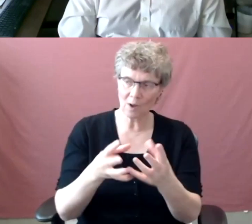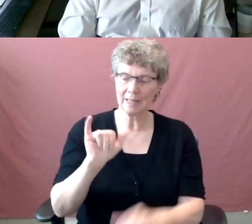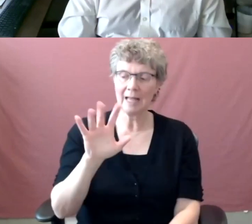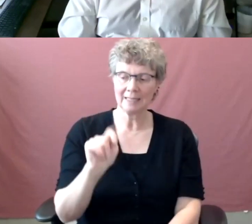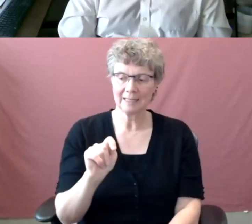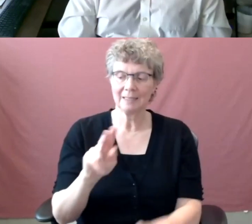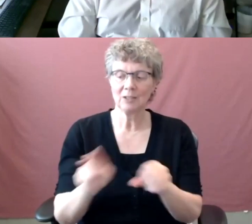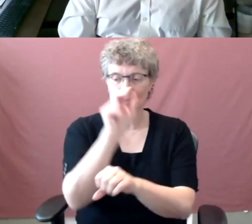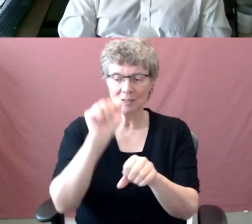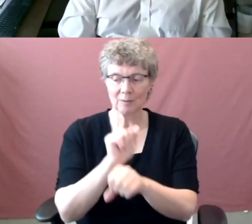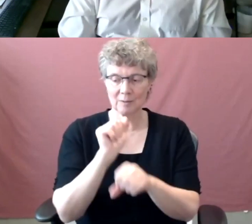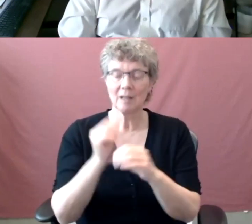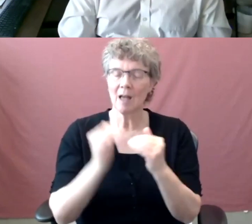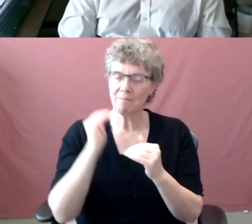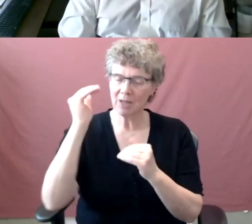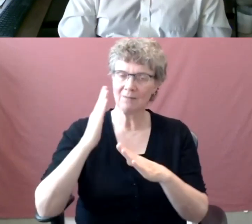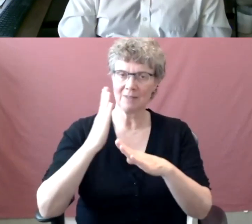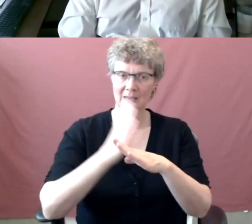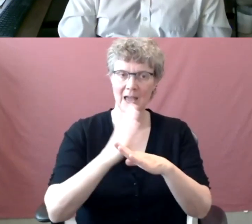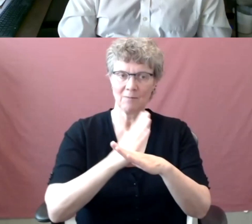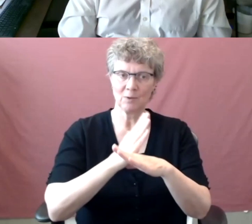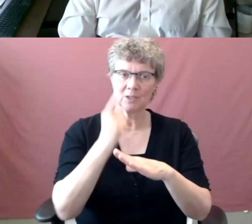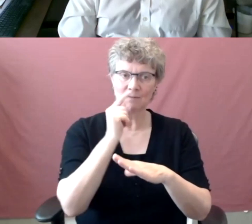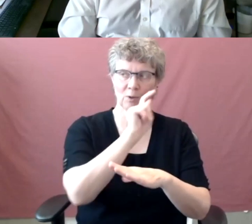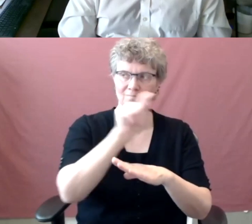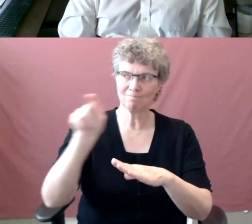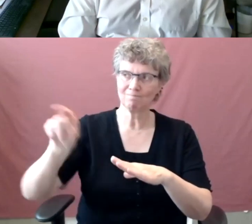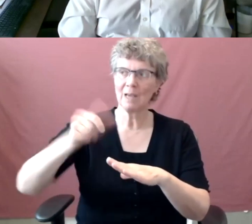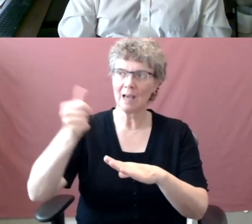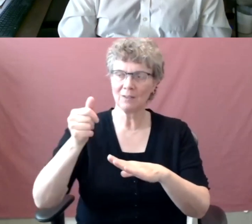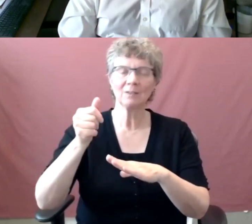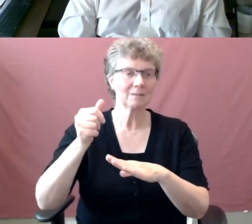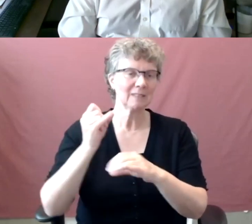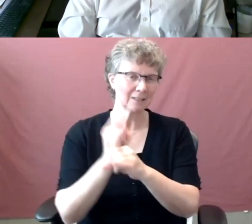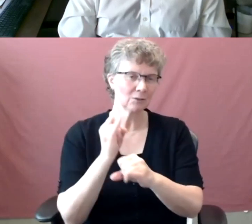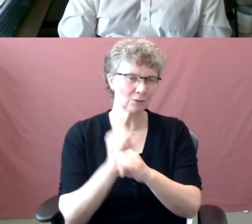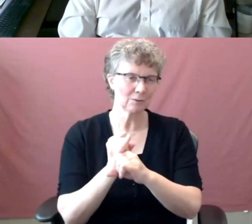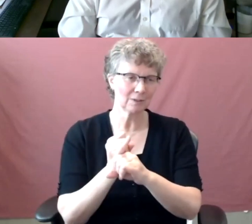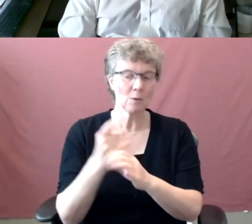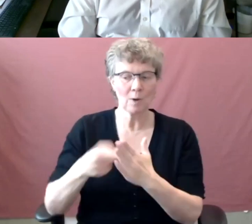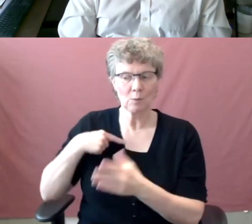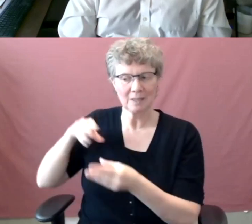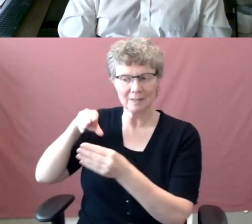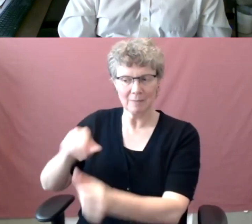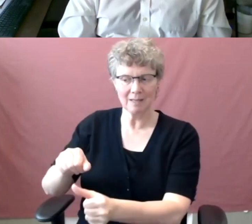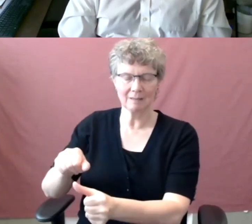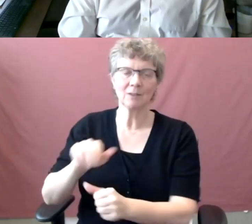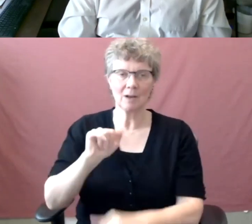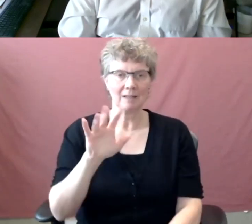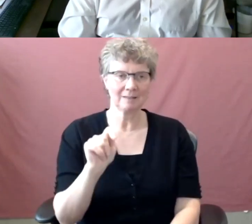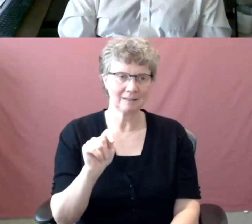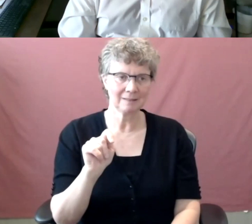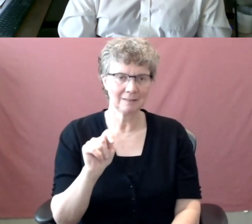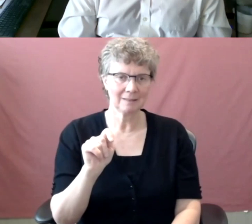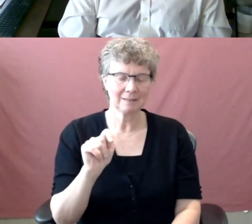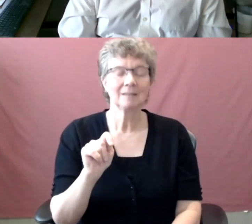above the median in terms of what the institution spends on it. So there are, there are certainly a couple of motivating factors here.